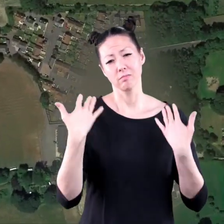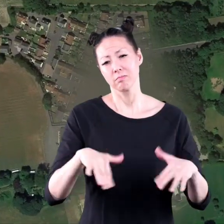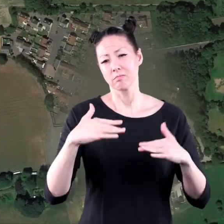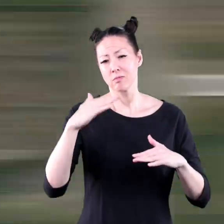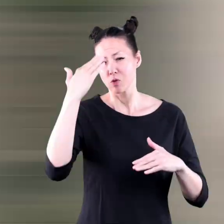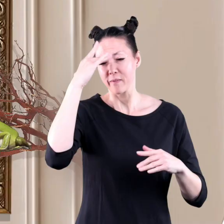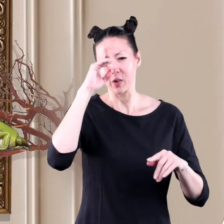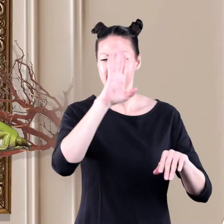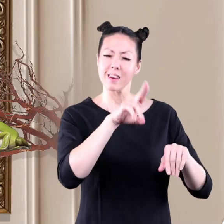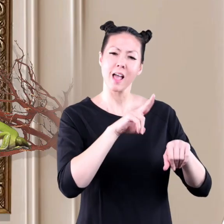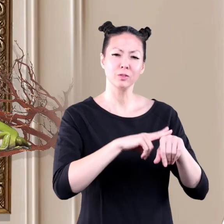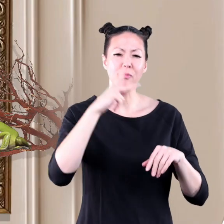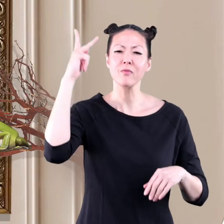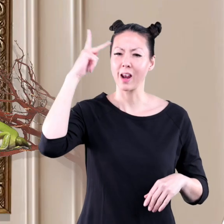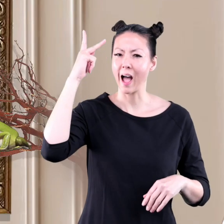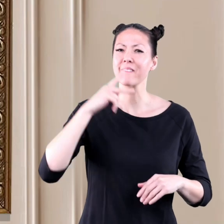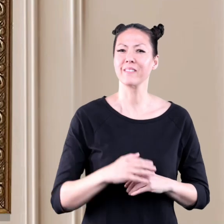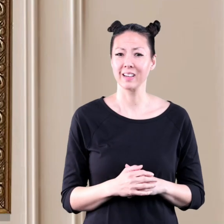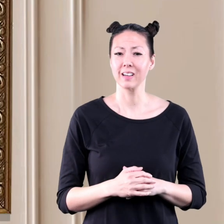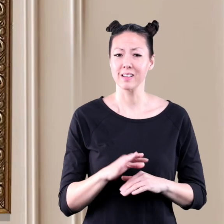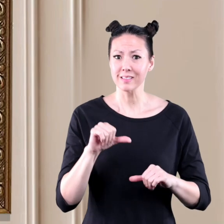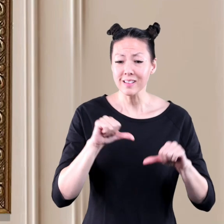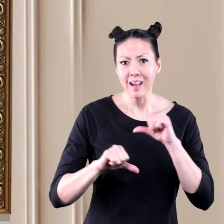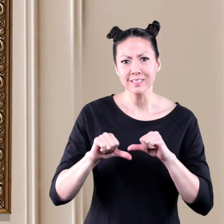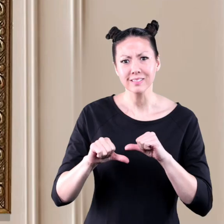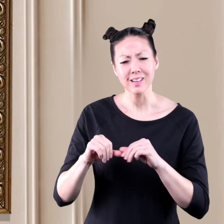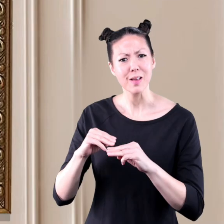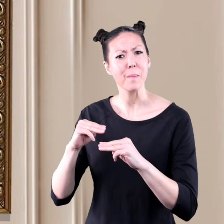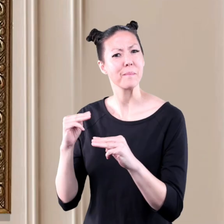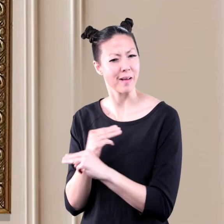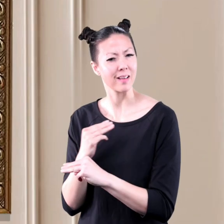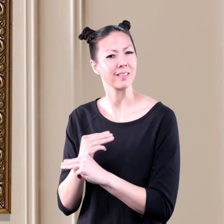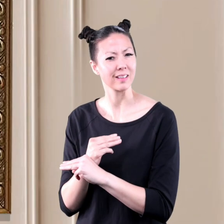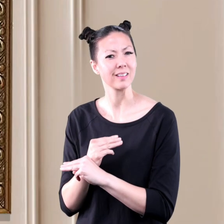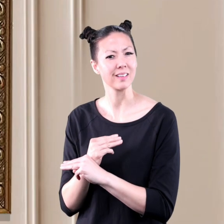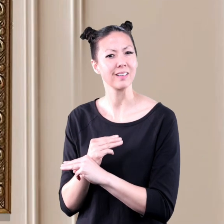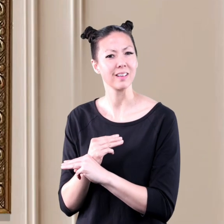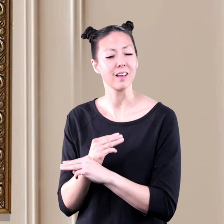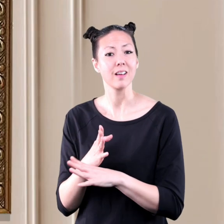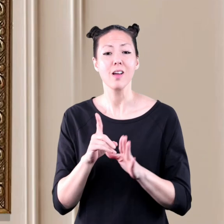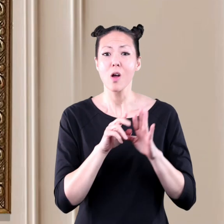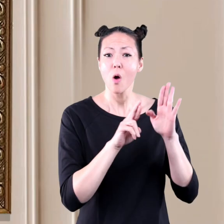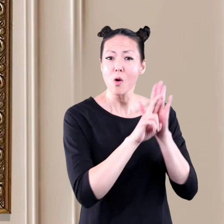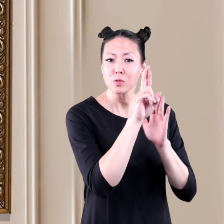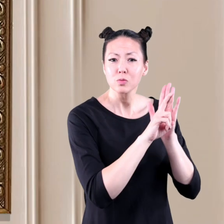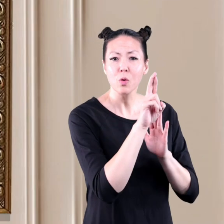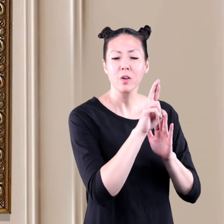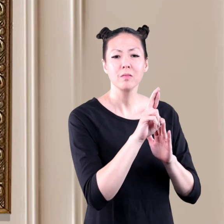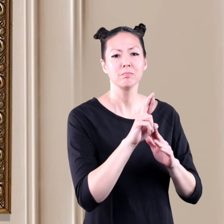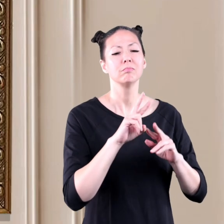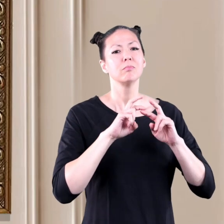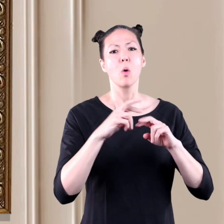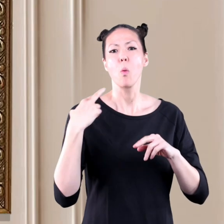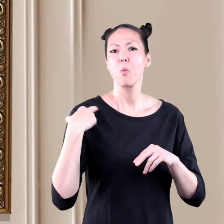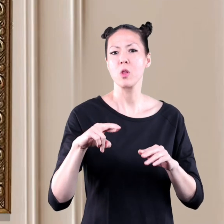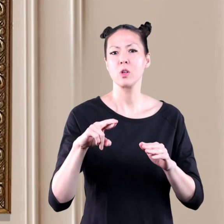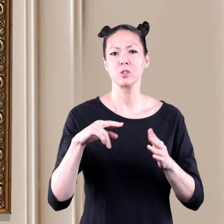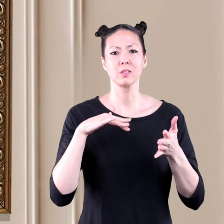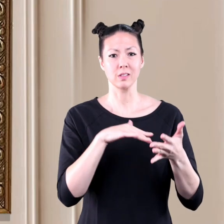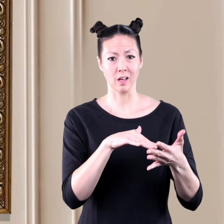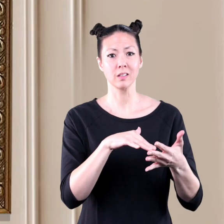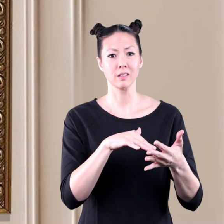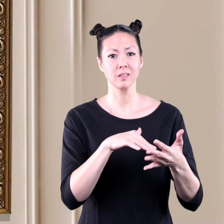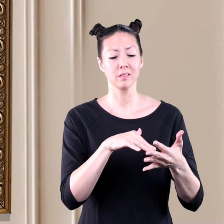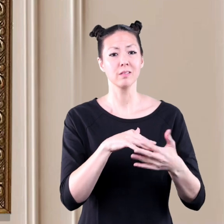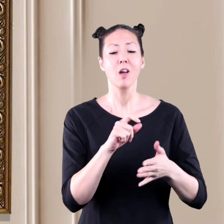known as a natural philosopher, scientist, mathematician, astronomer, religious scholar,